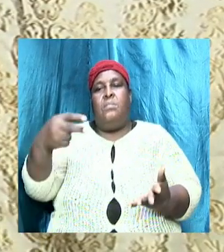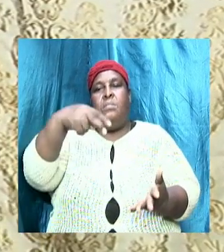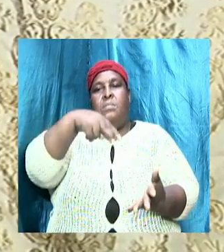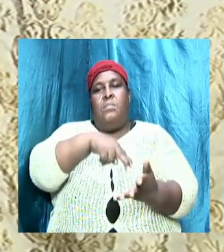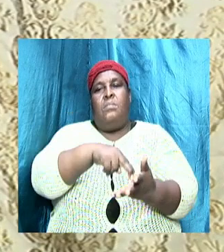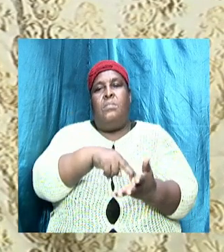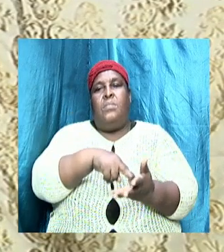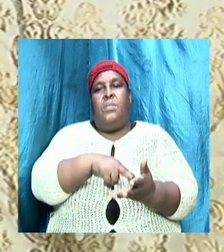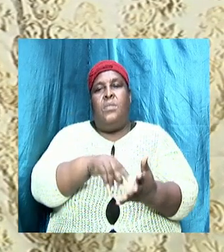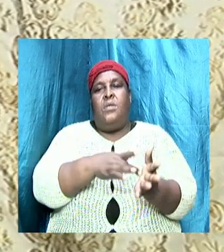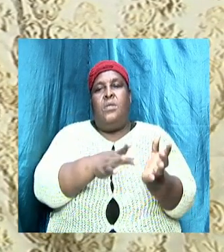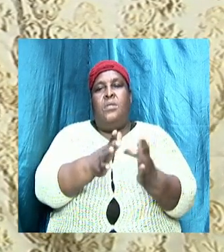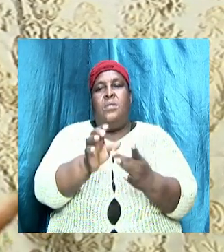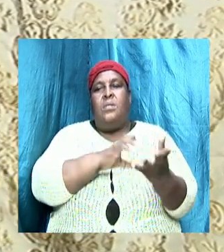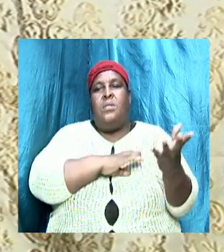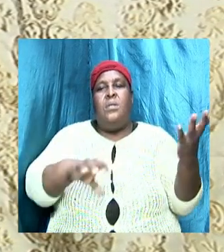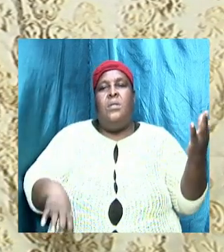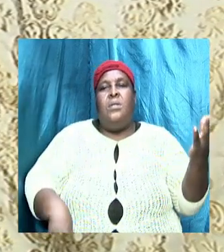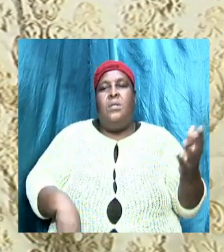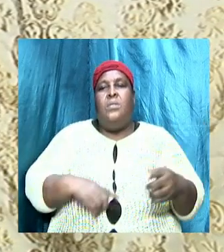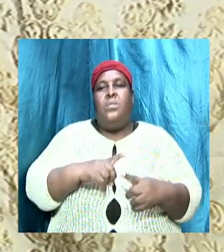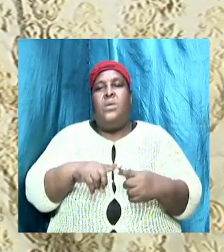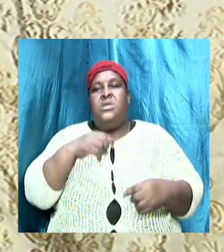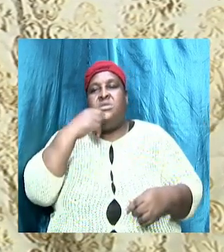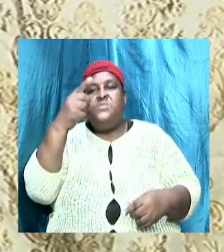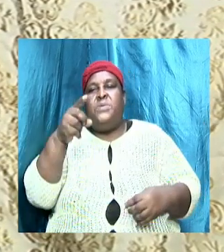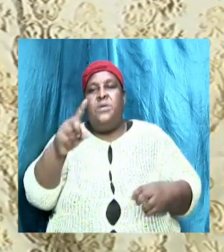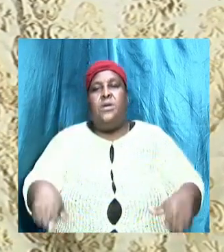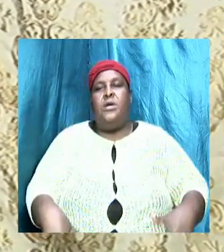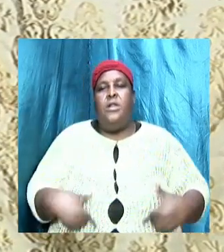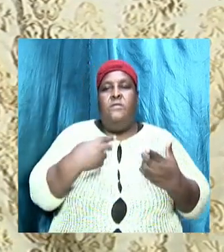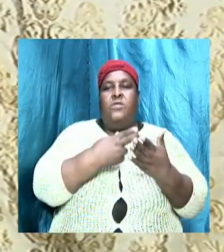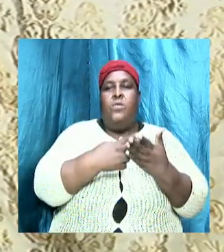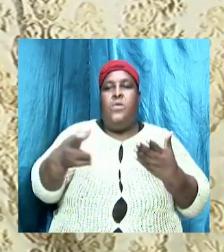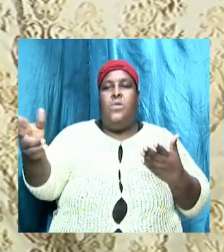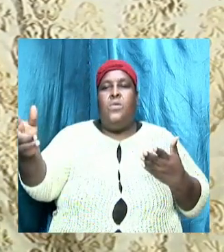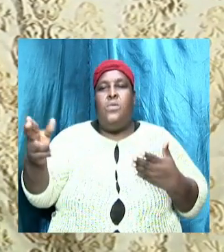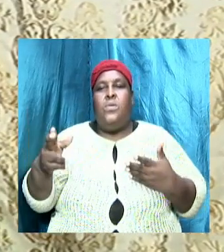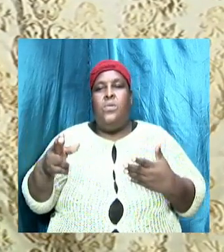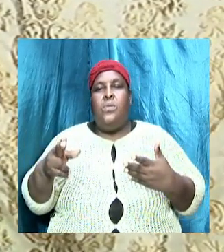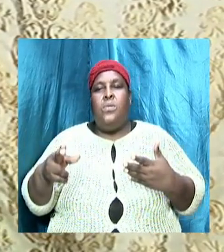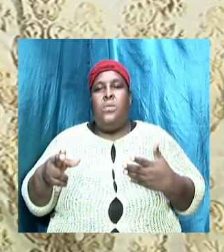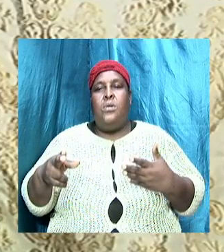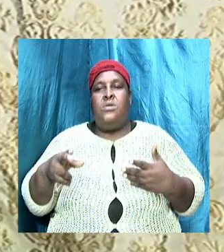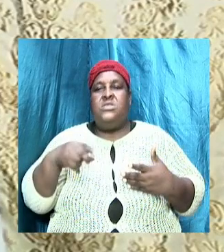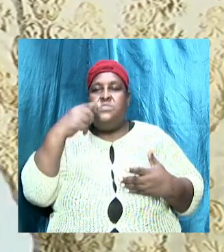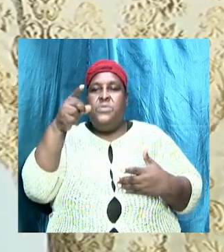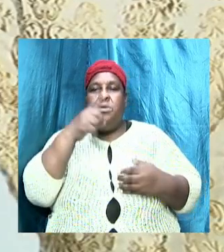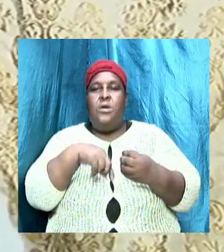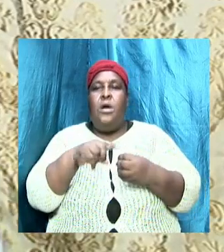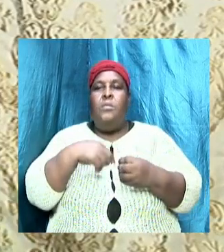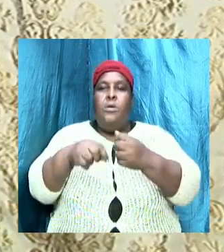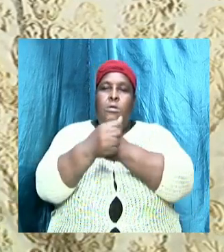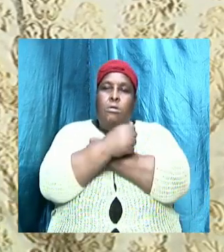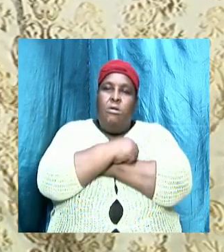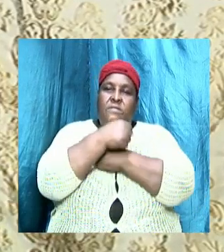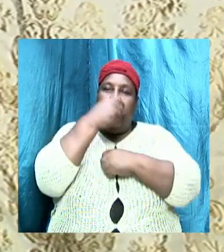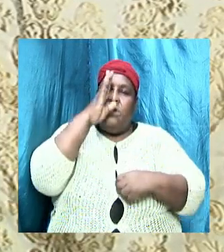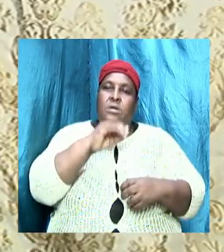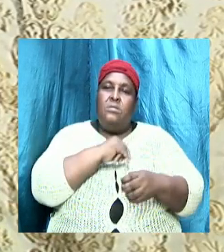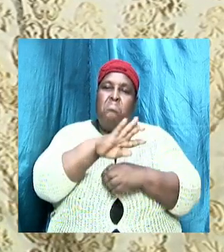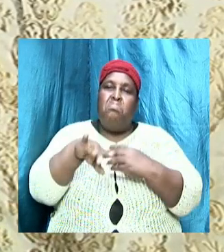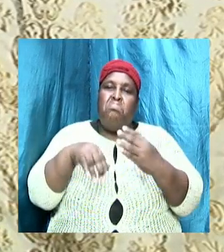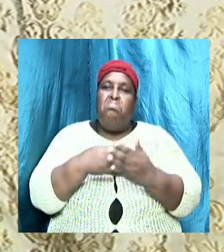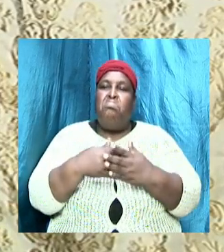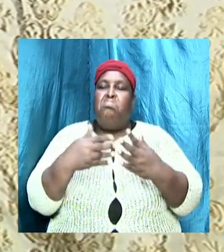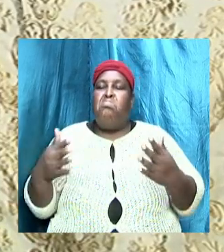and ascension of Jesus Christ when we talk about living holy and we talk about loving God all these come together